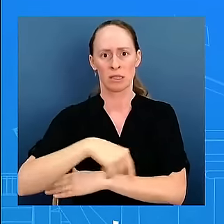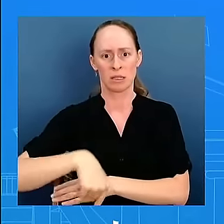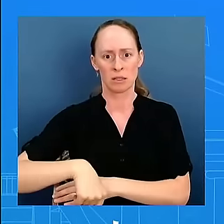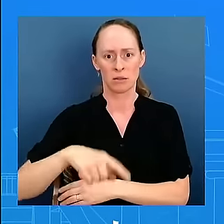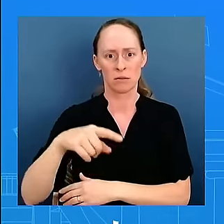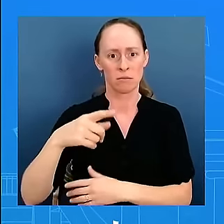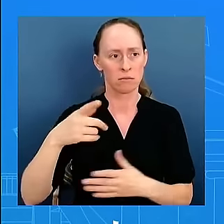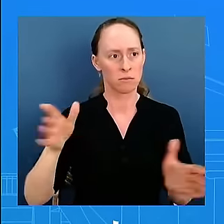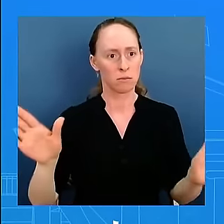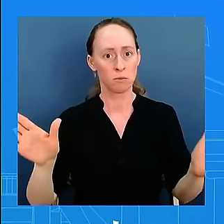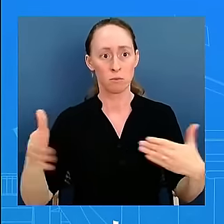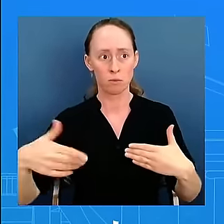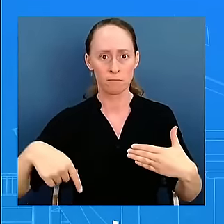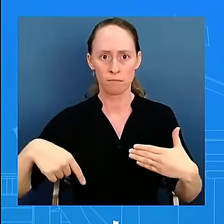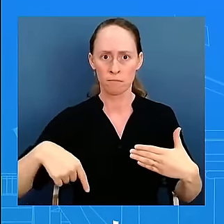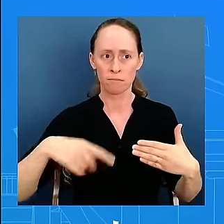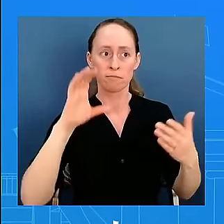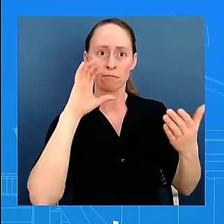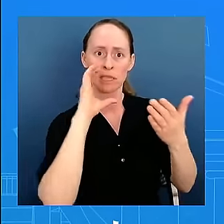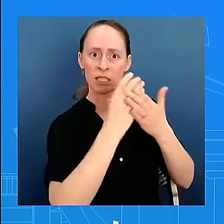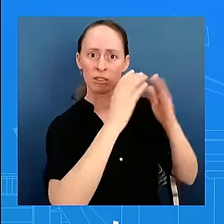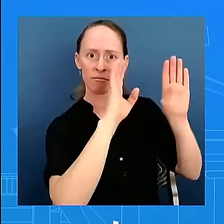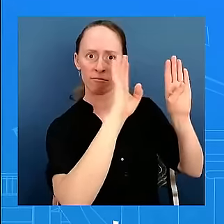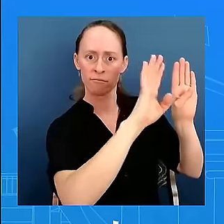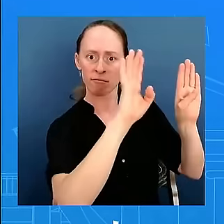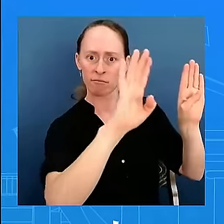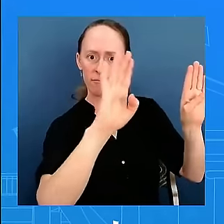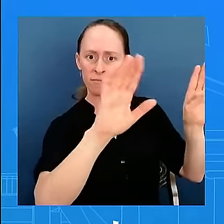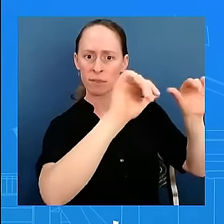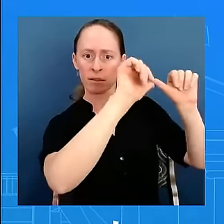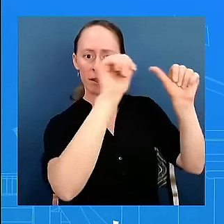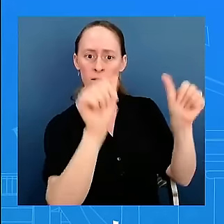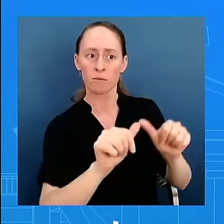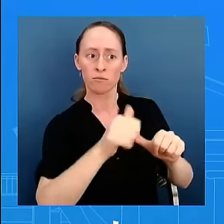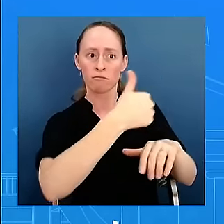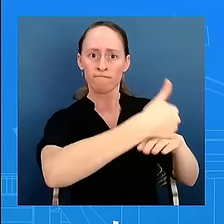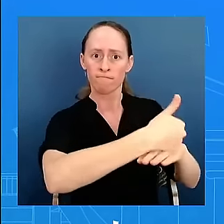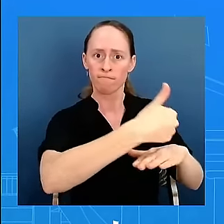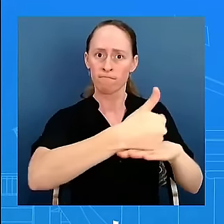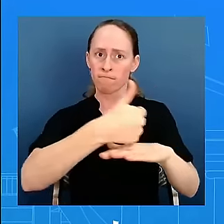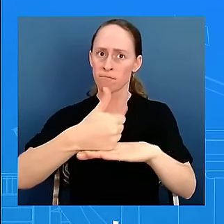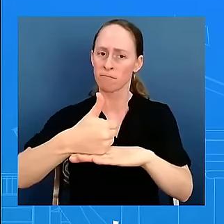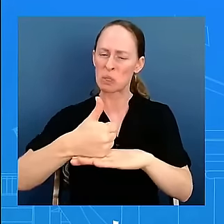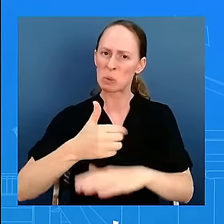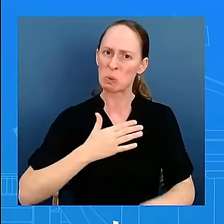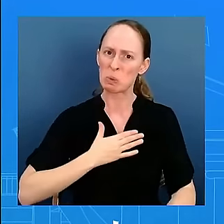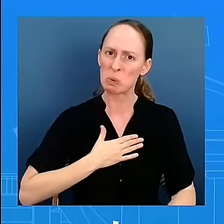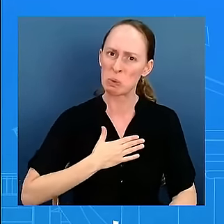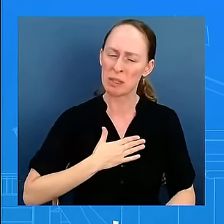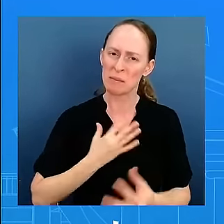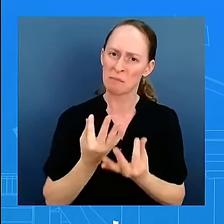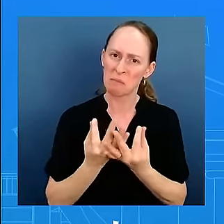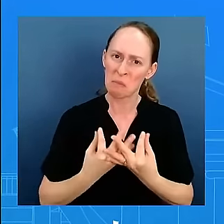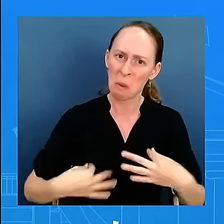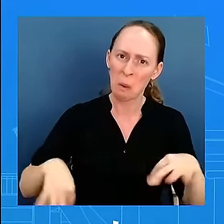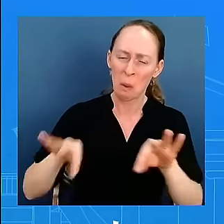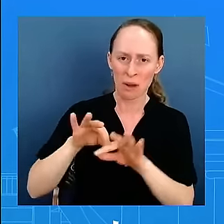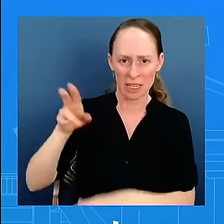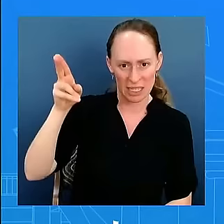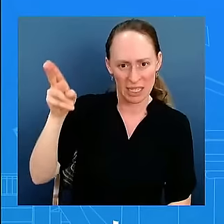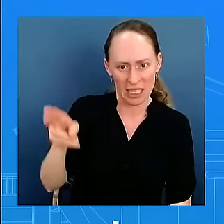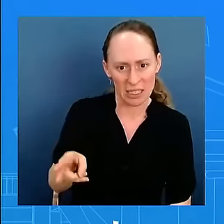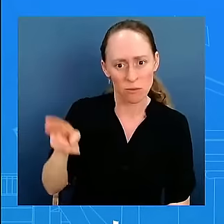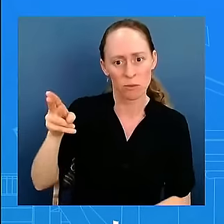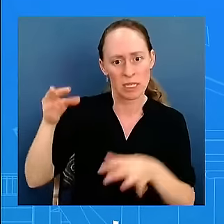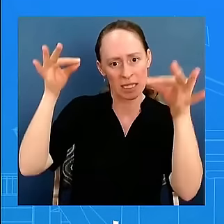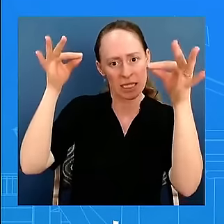office and he believed this was a monumental decision as many of you have reminded me today that he made and he wanted to take